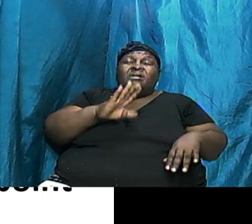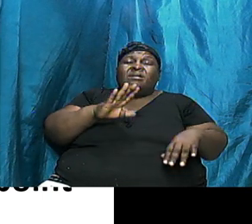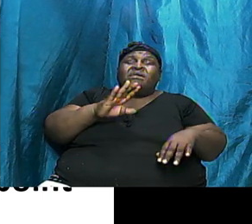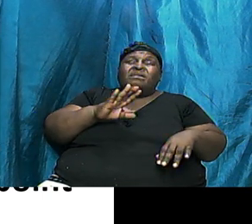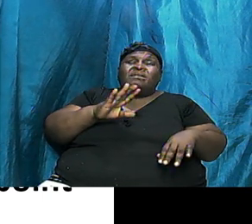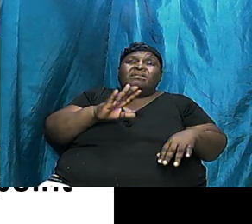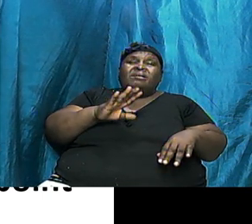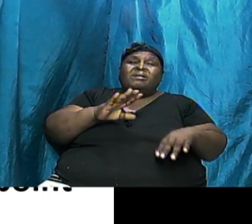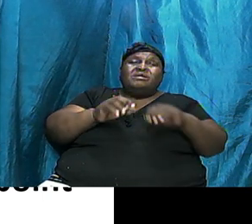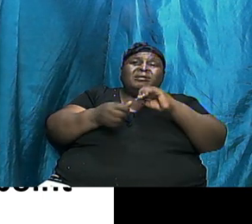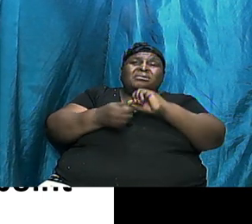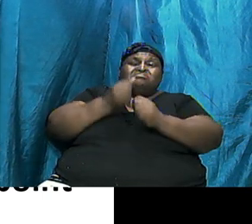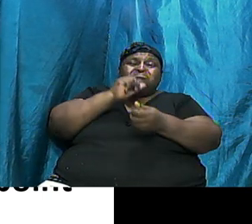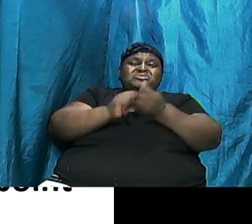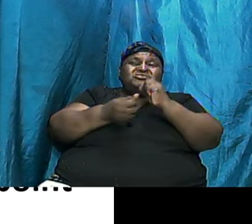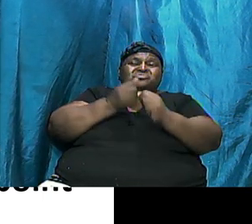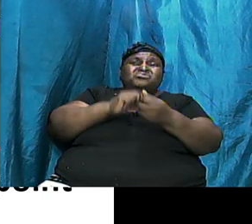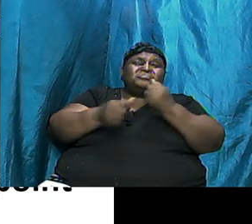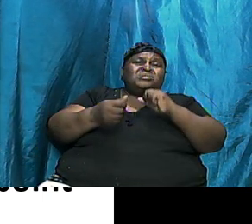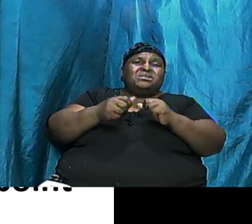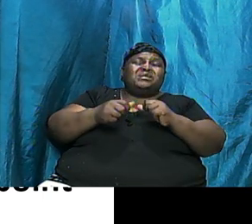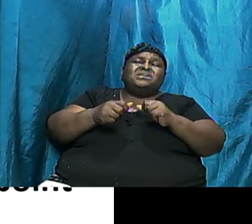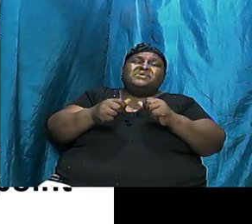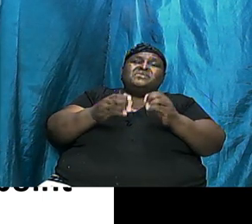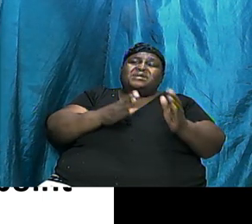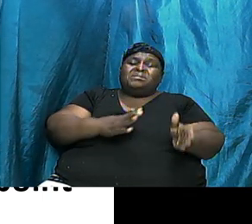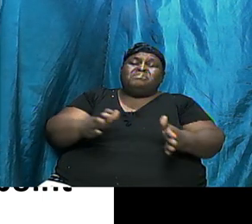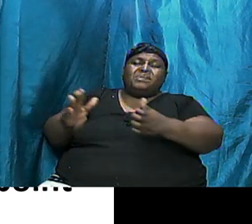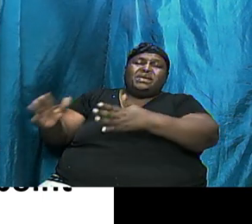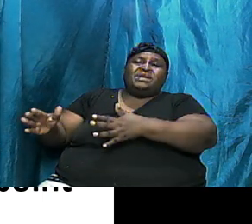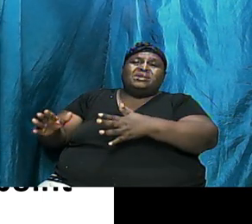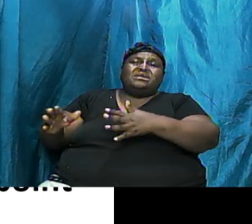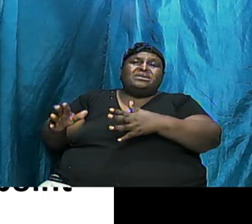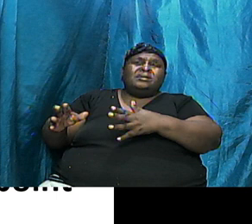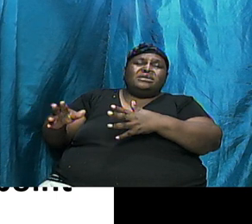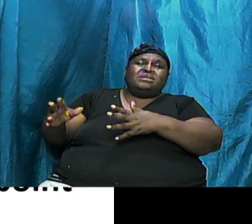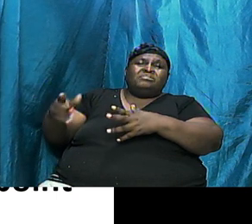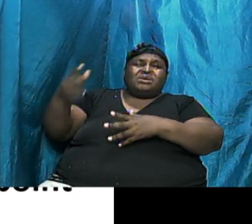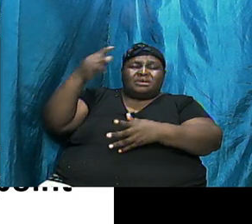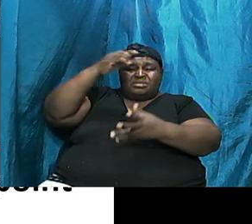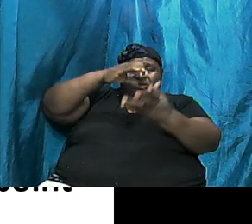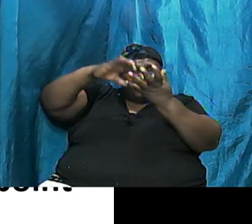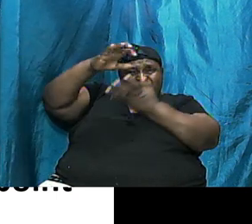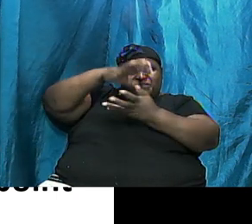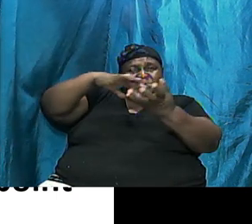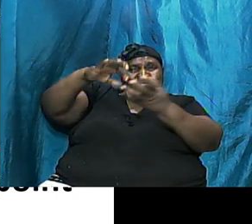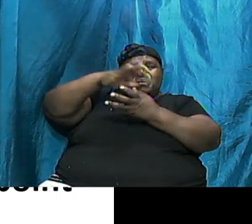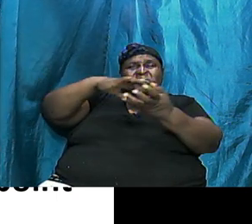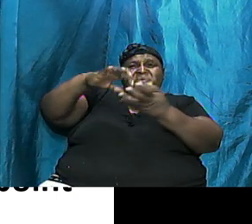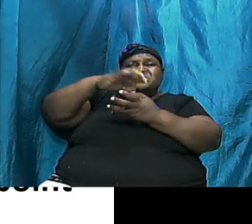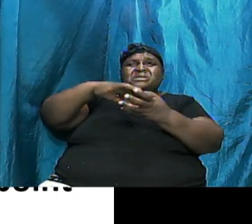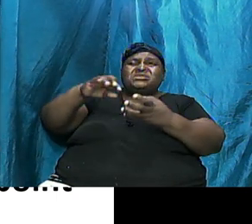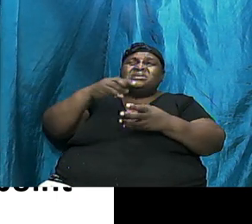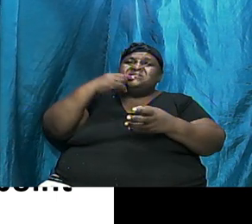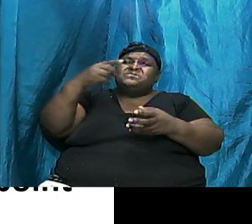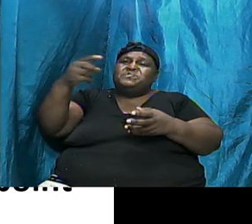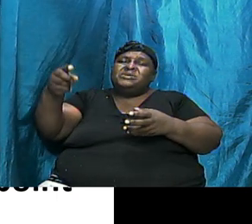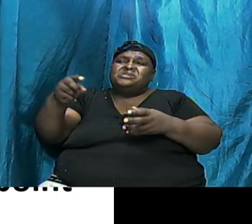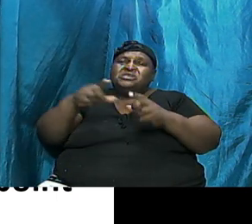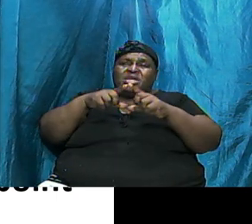Plan By Confusing Their Speech Their Language And Scattering Them The Tower